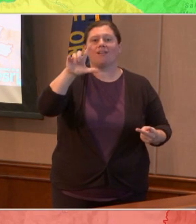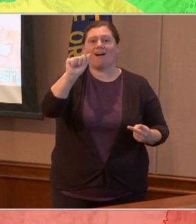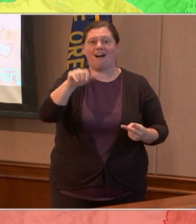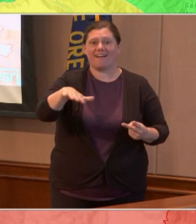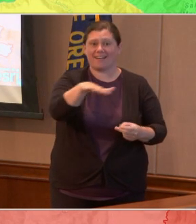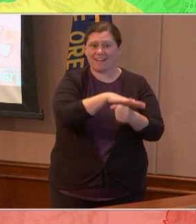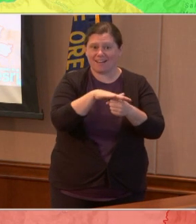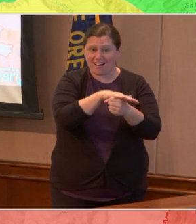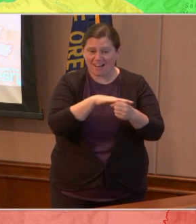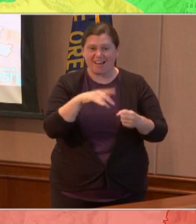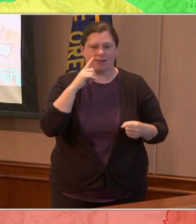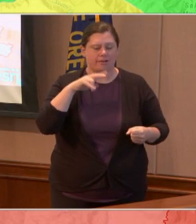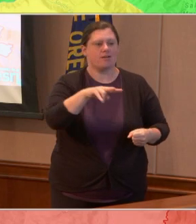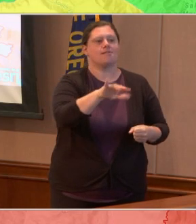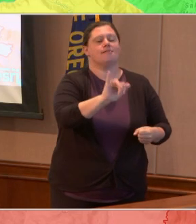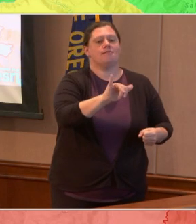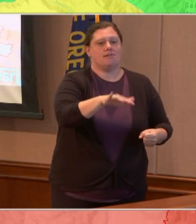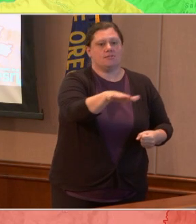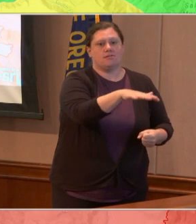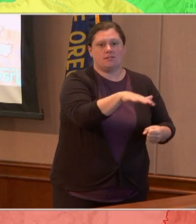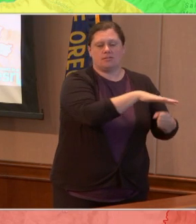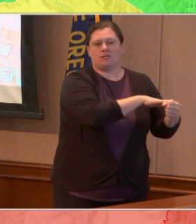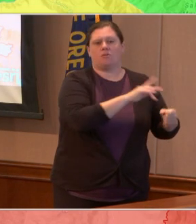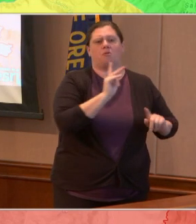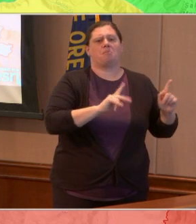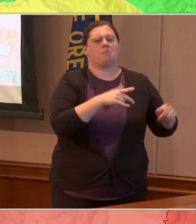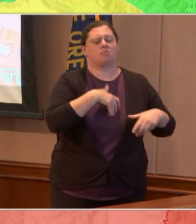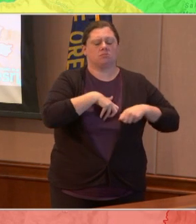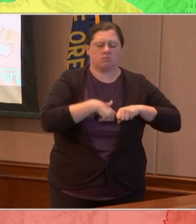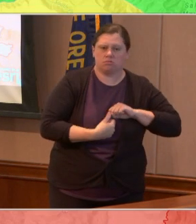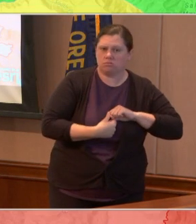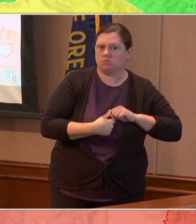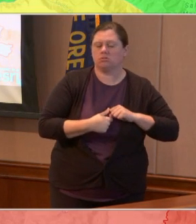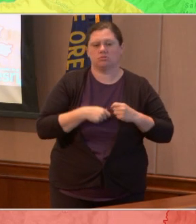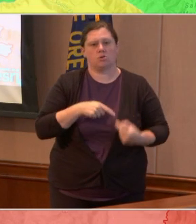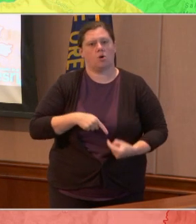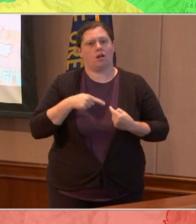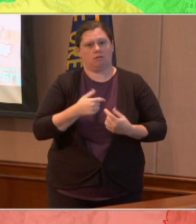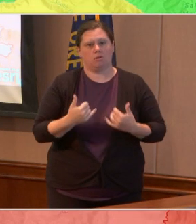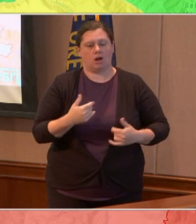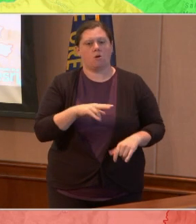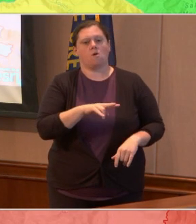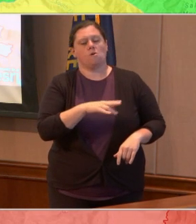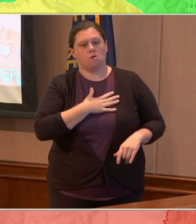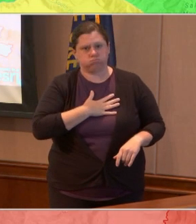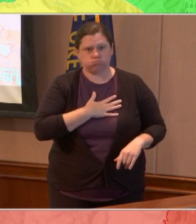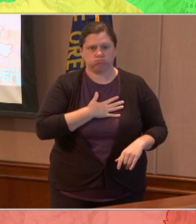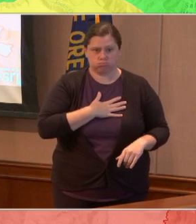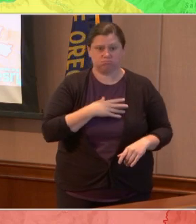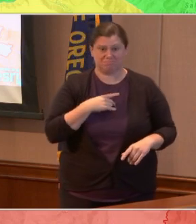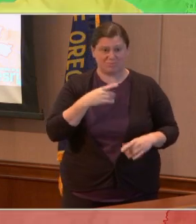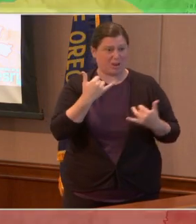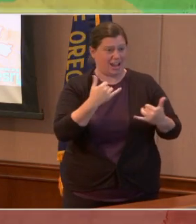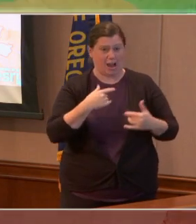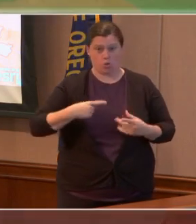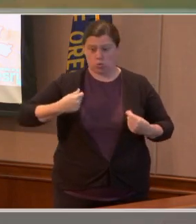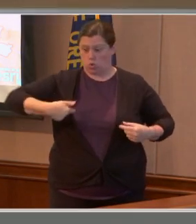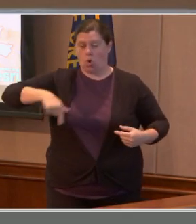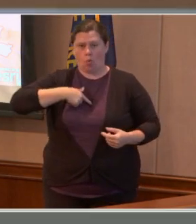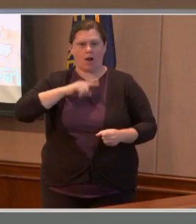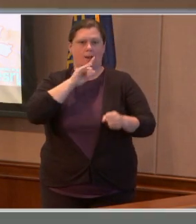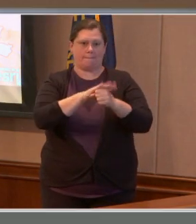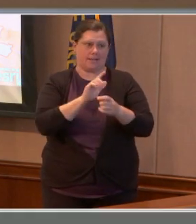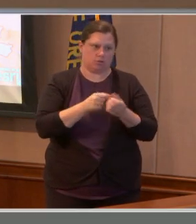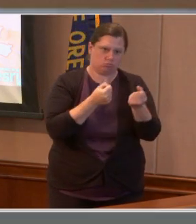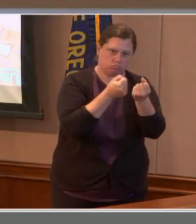I, as well as my colleagues, are absolutely committed to make sure we help you in your recovery. My